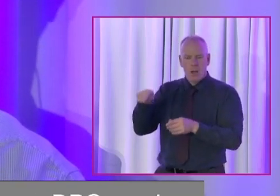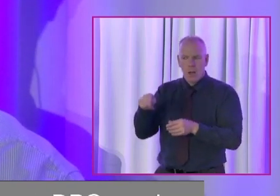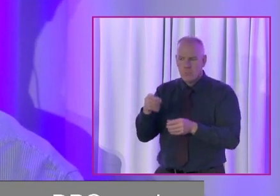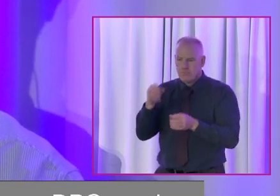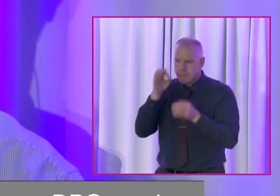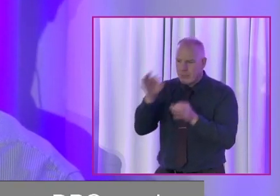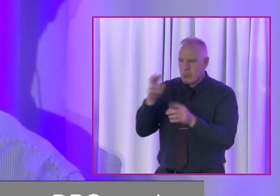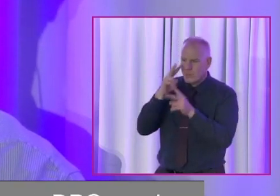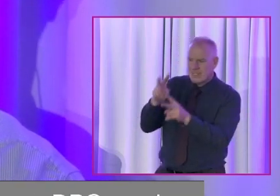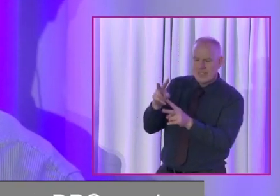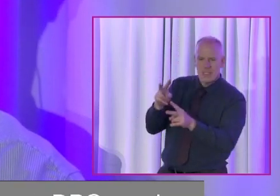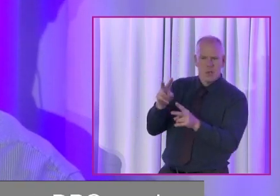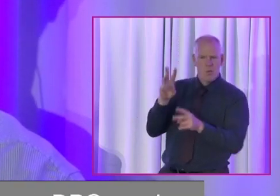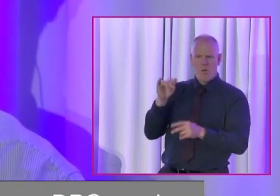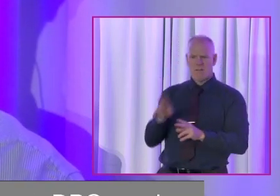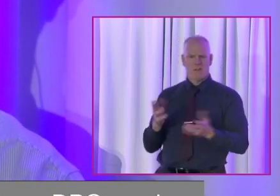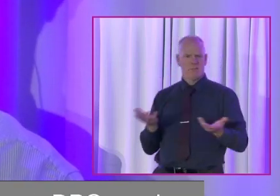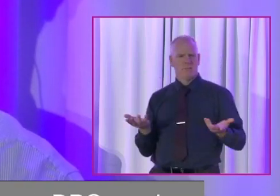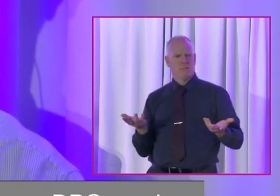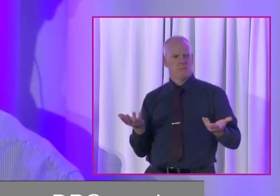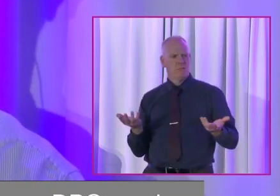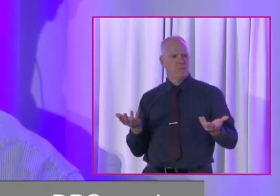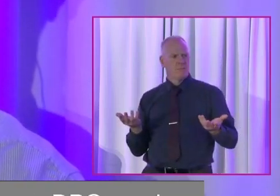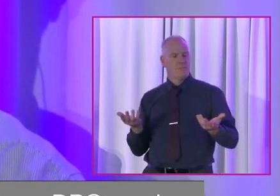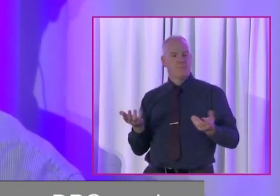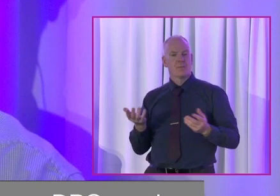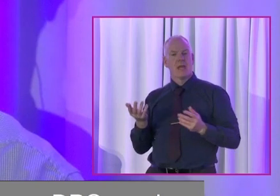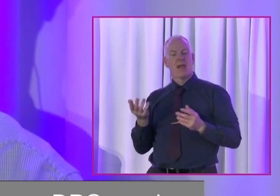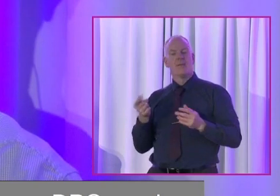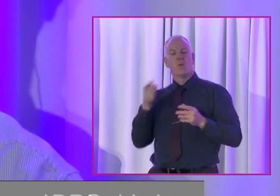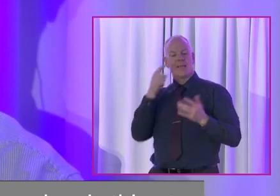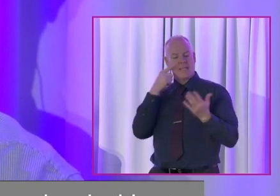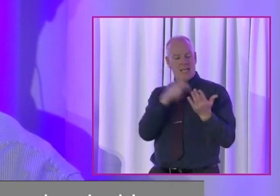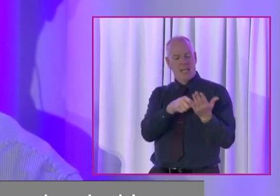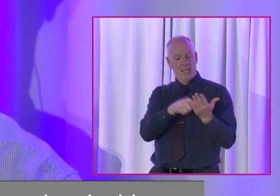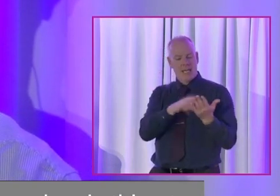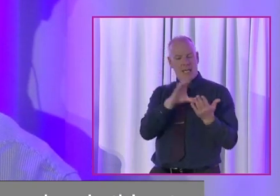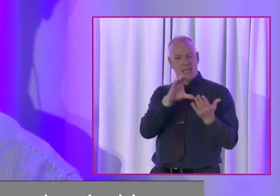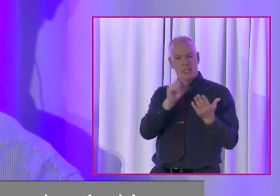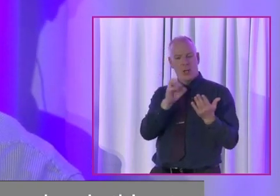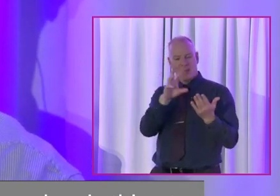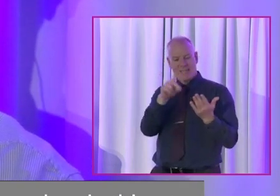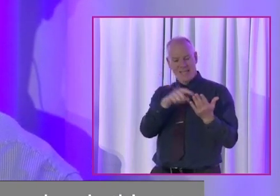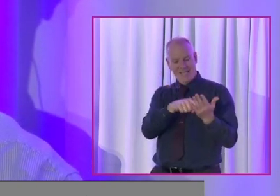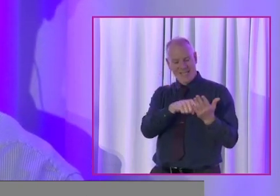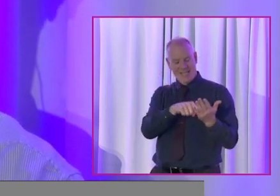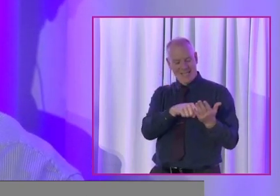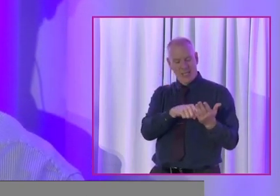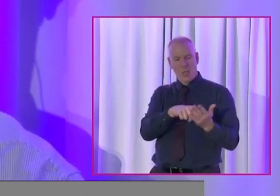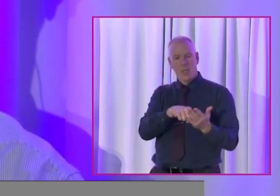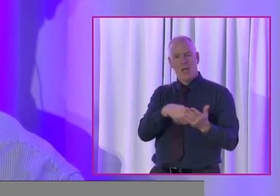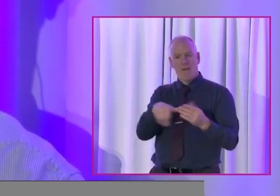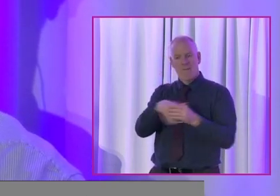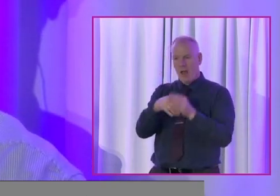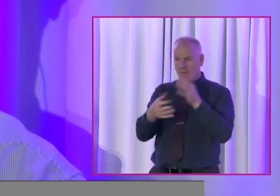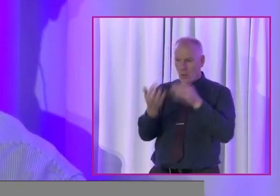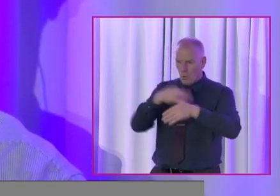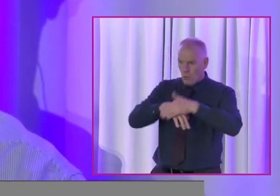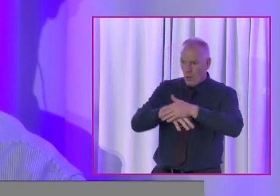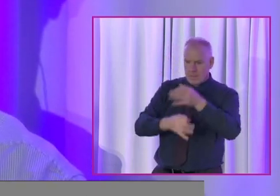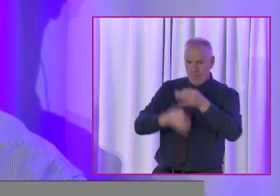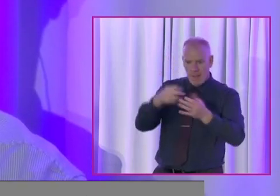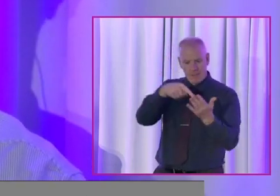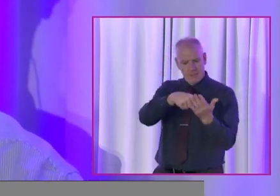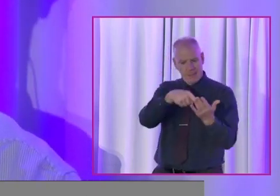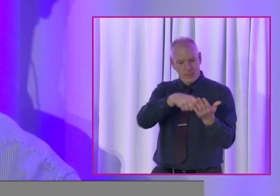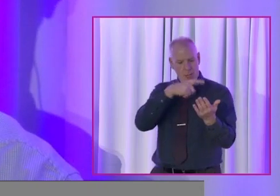lovely thing to see. And I can't see why not. If we're looking at the CRPD as part of government policy and the new, the new way and the new paradigm of looking at